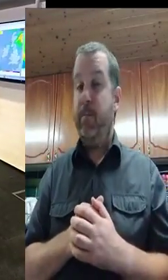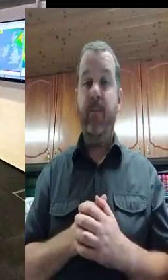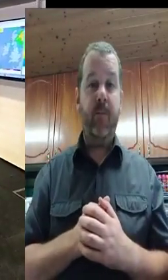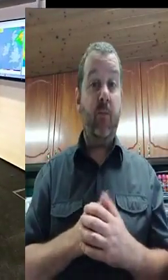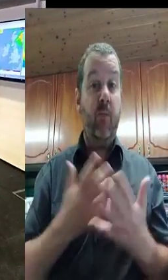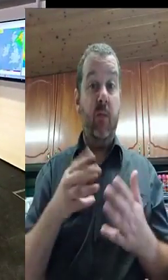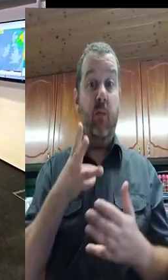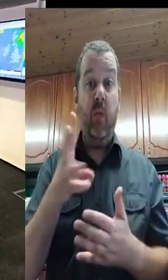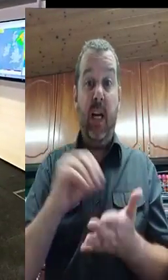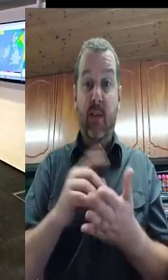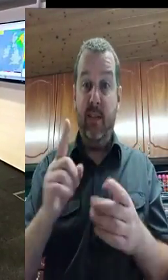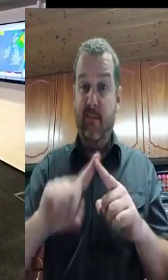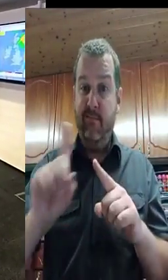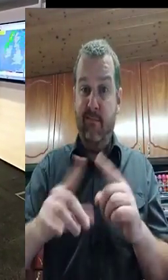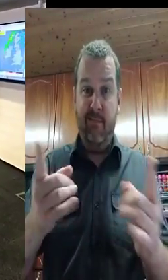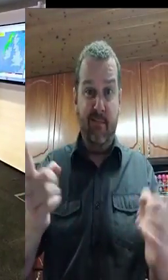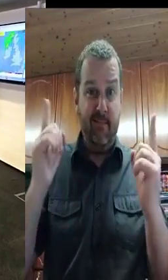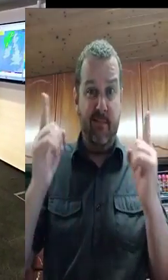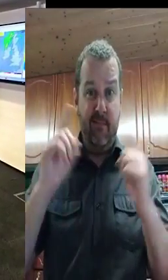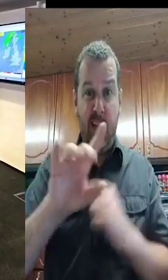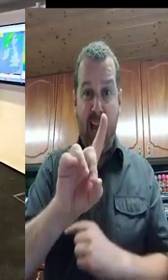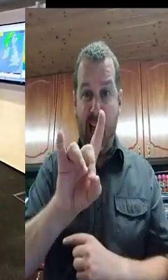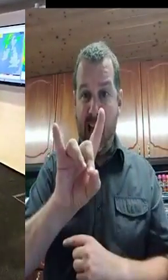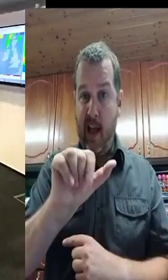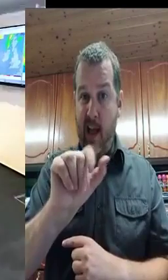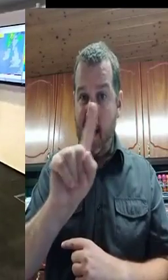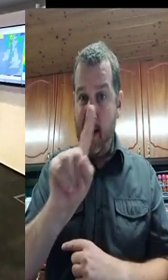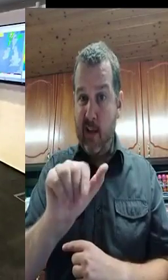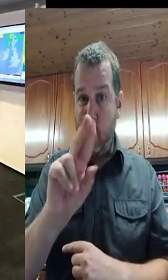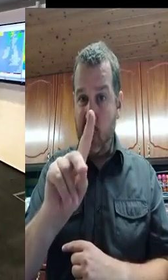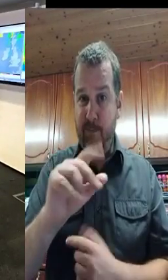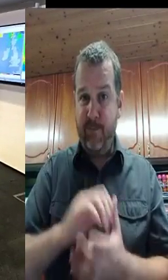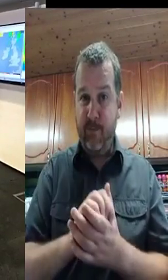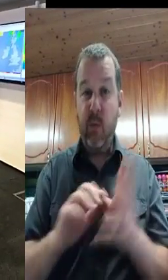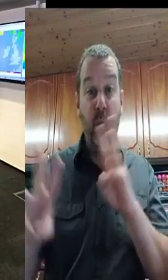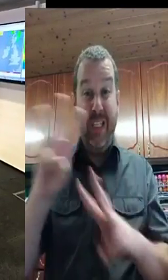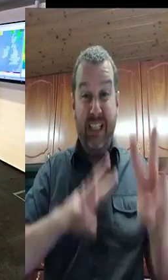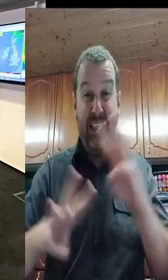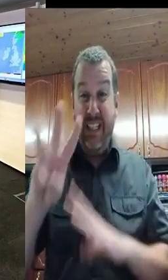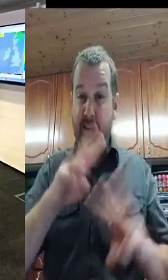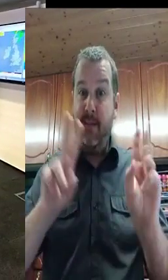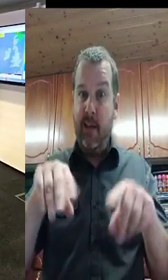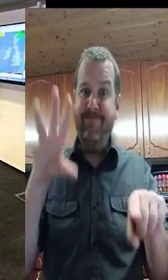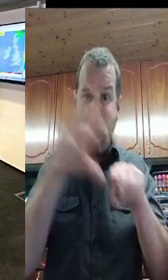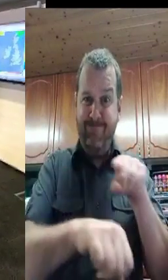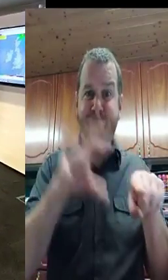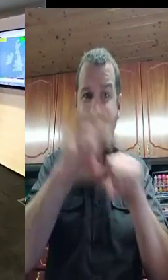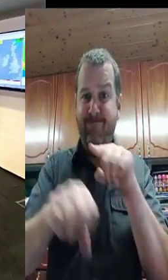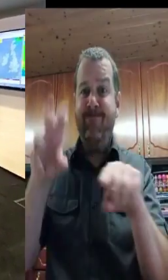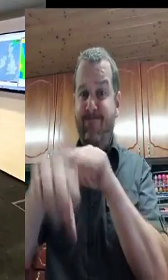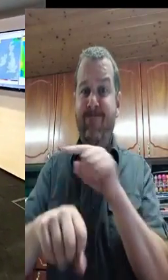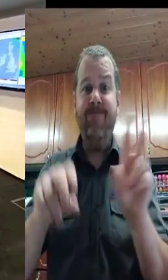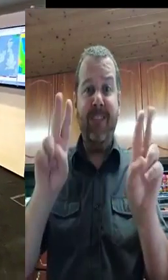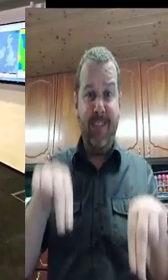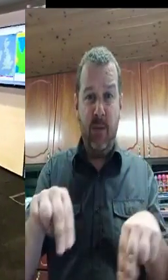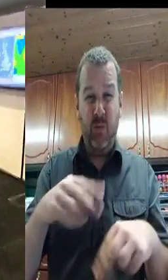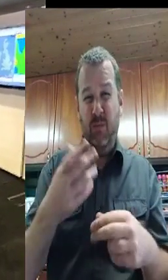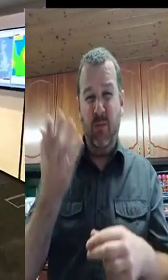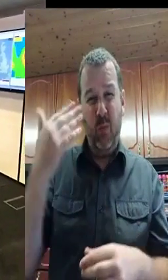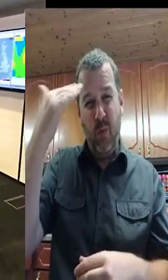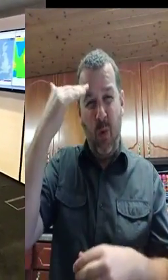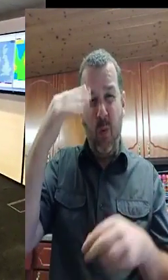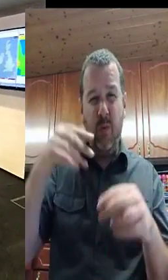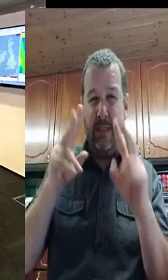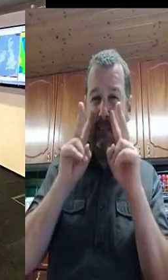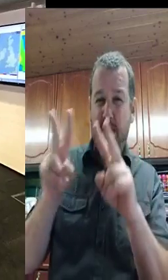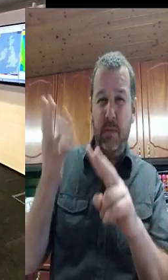Monday, tomorrow, we have been monitoring sea levels and storm surge